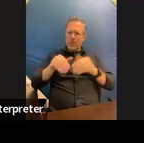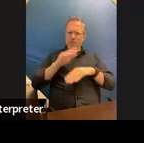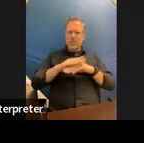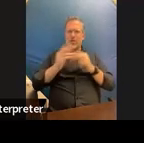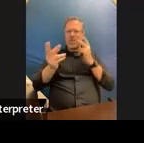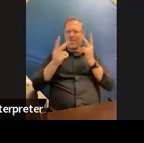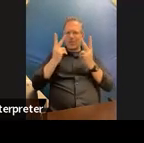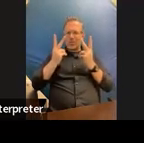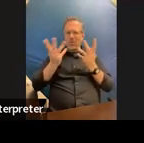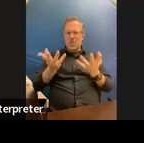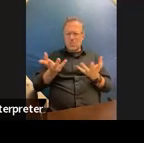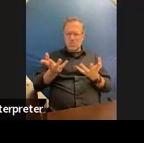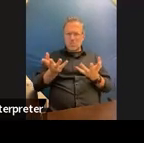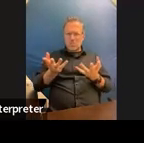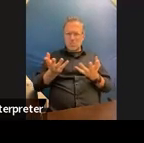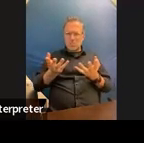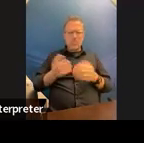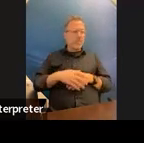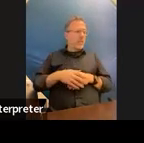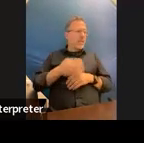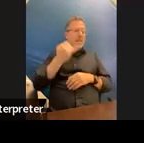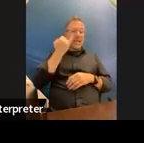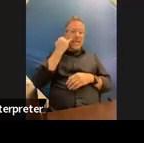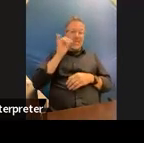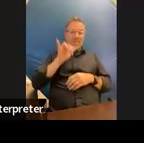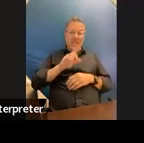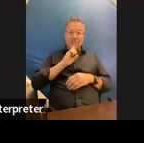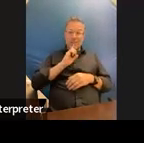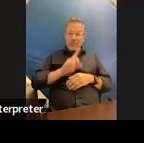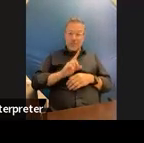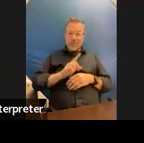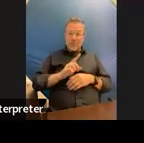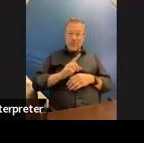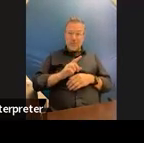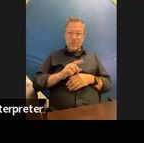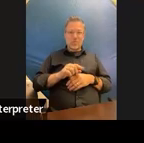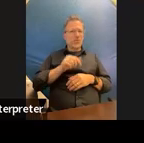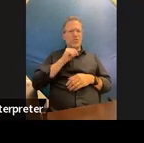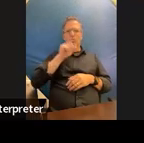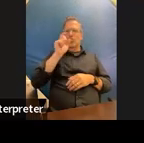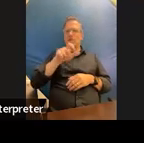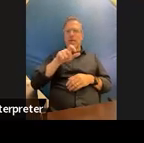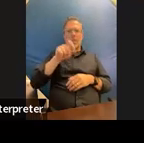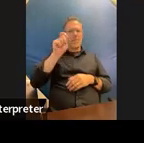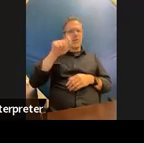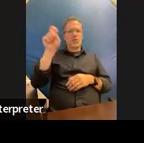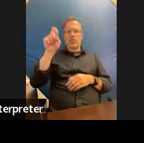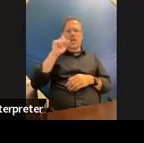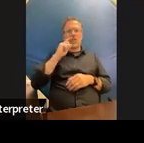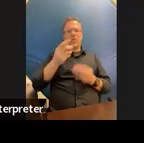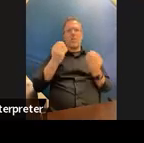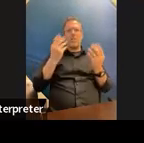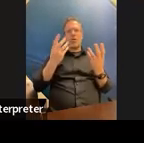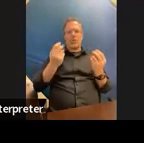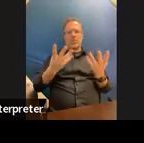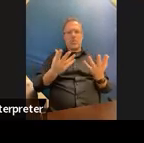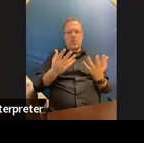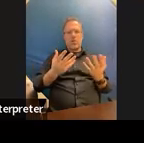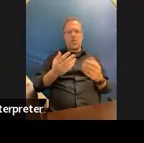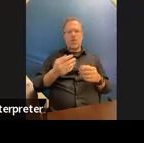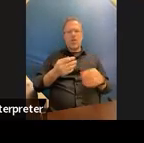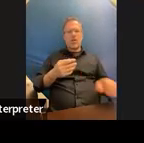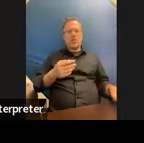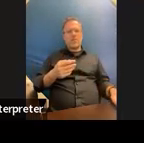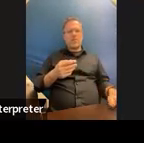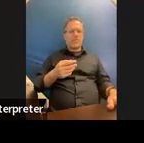if that's the case it shouldn't be checked as a multiple because unless they need